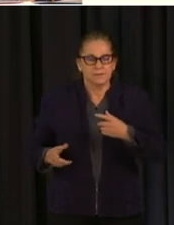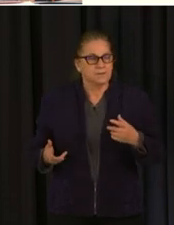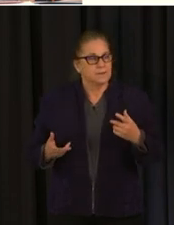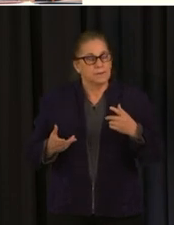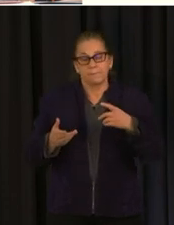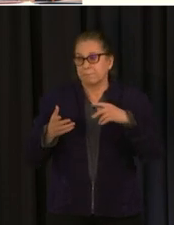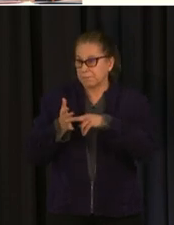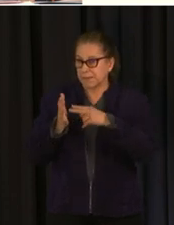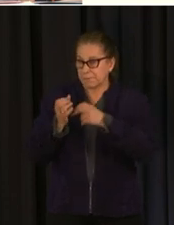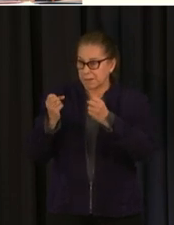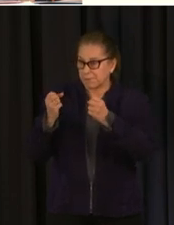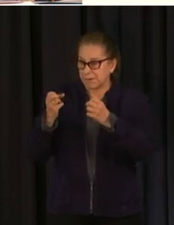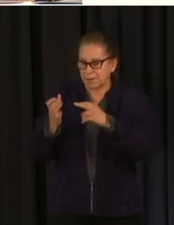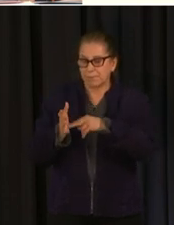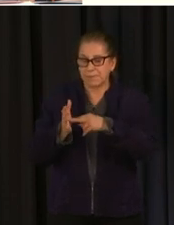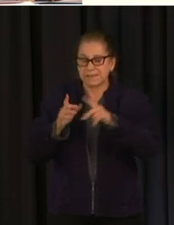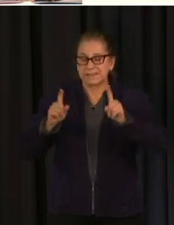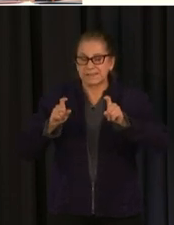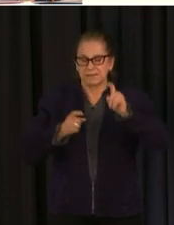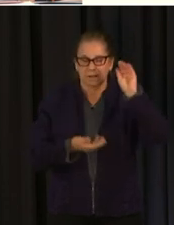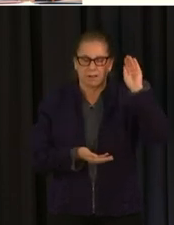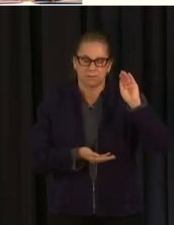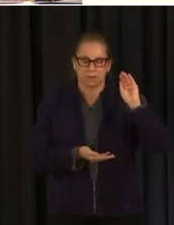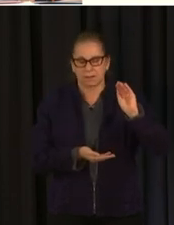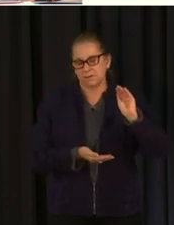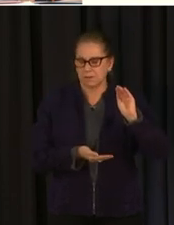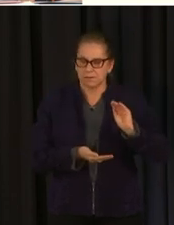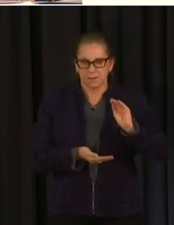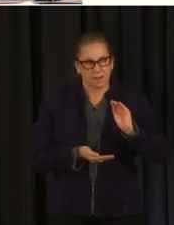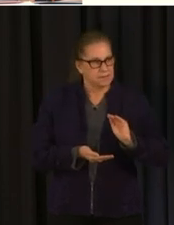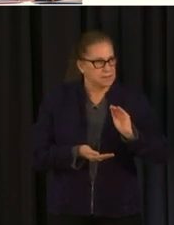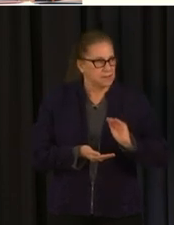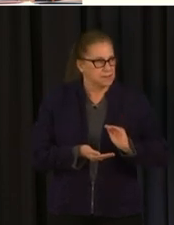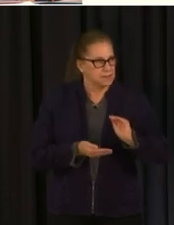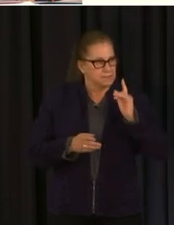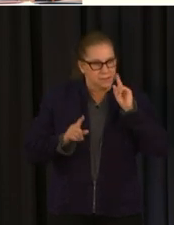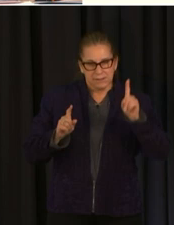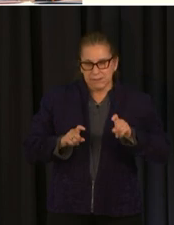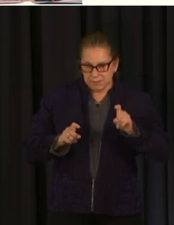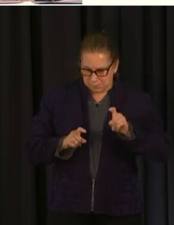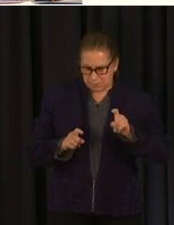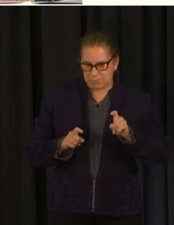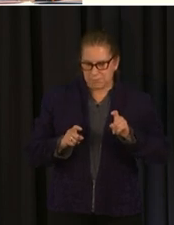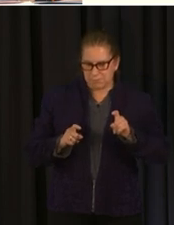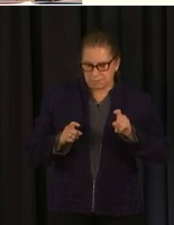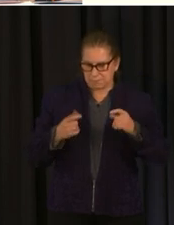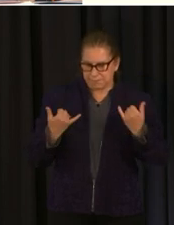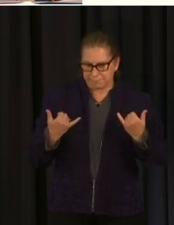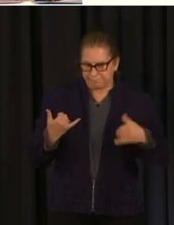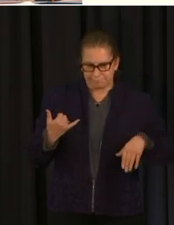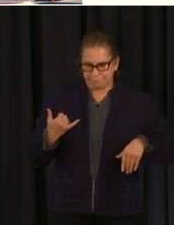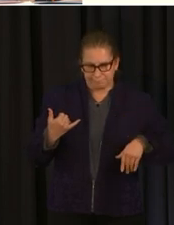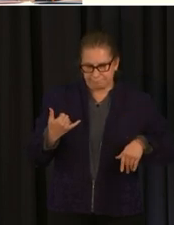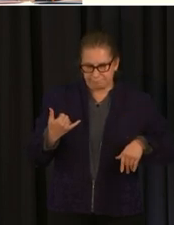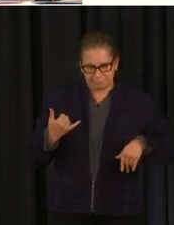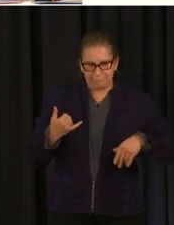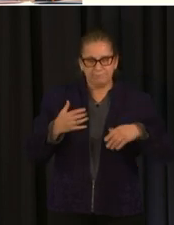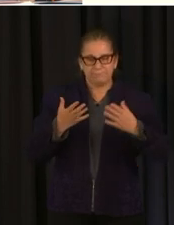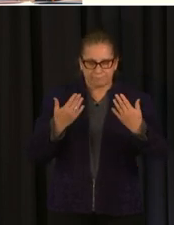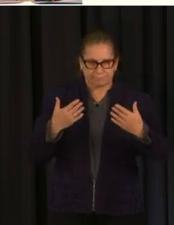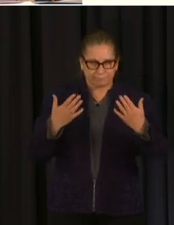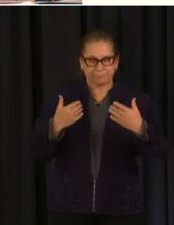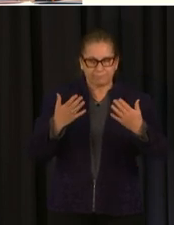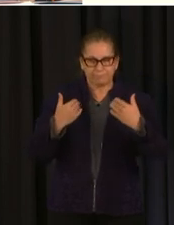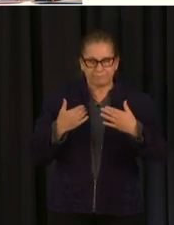testing and we're going to adjust for that so uh but it's still open at the moment if you go over there today it's open yes and we'll be